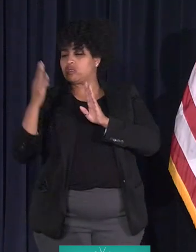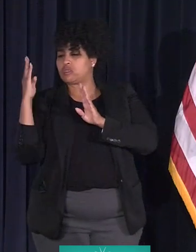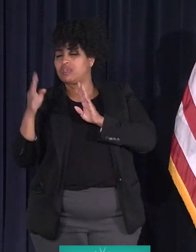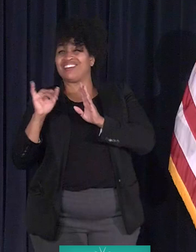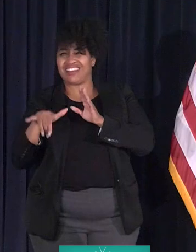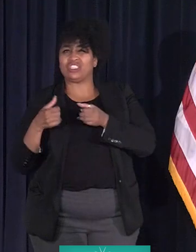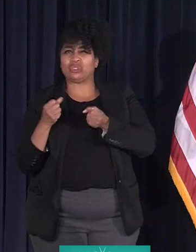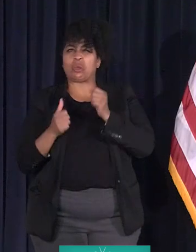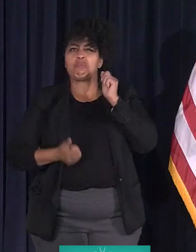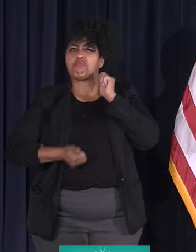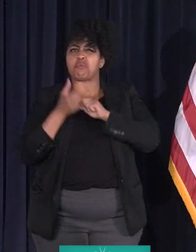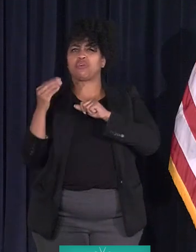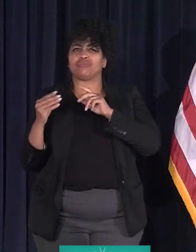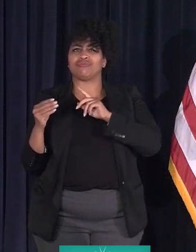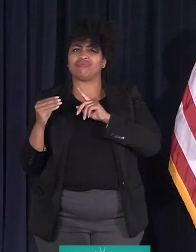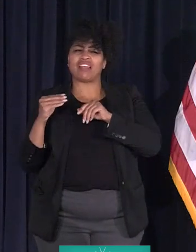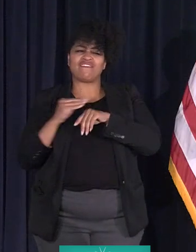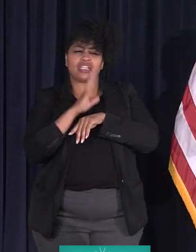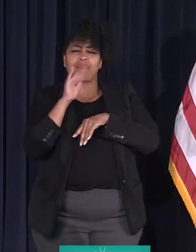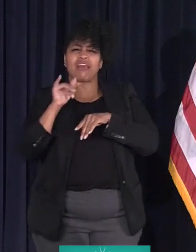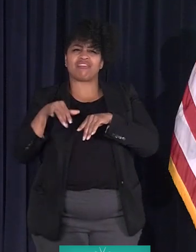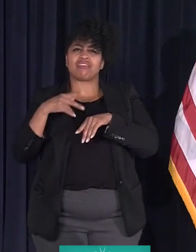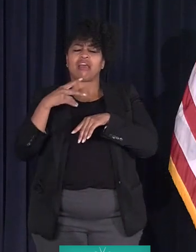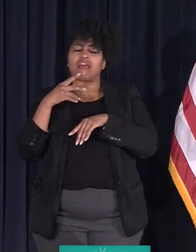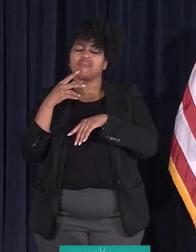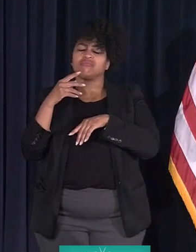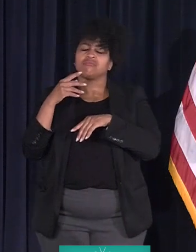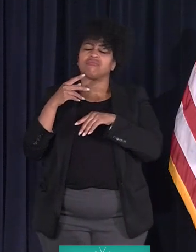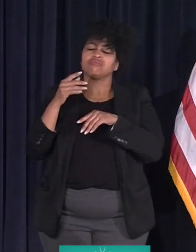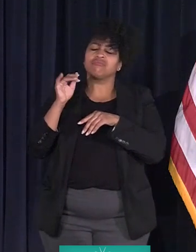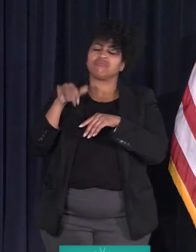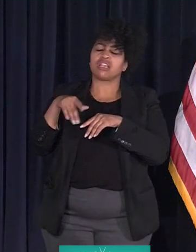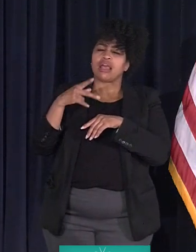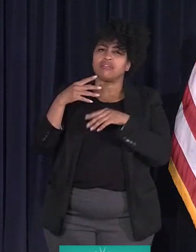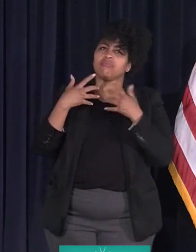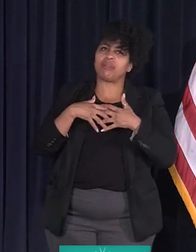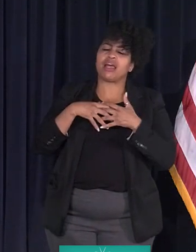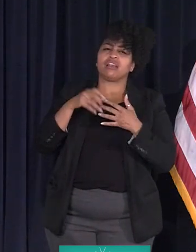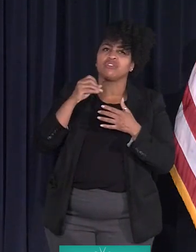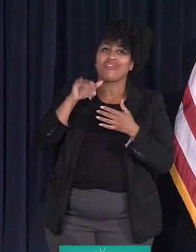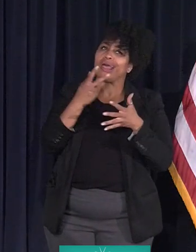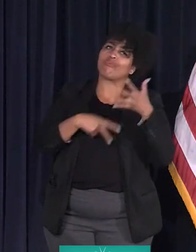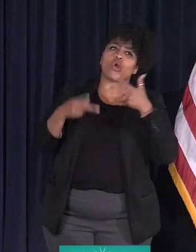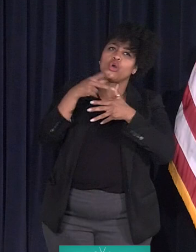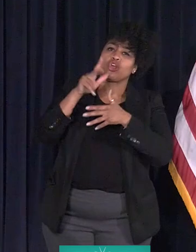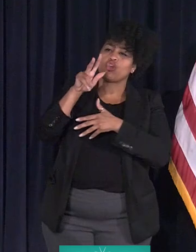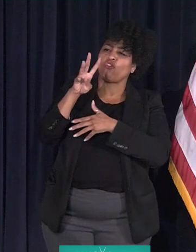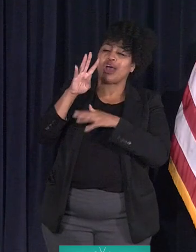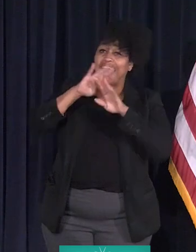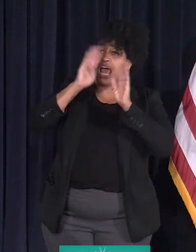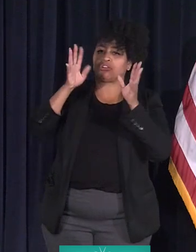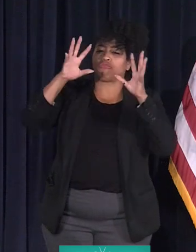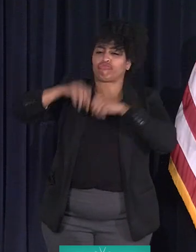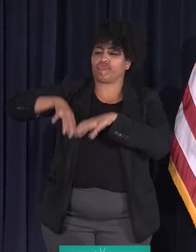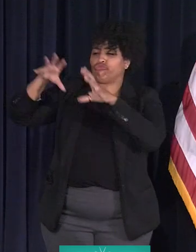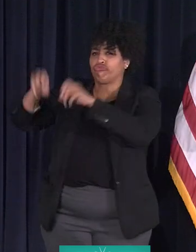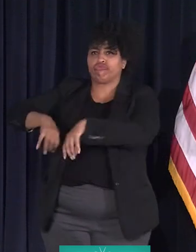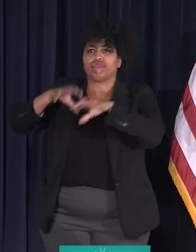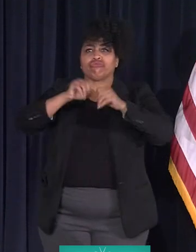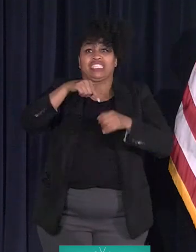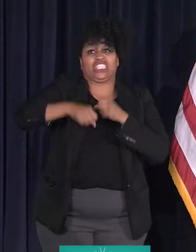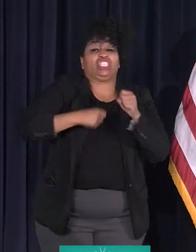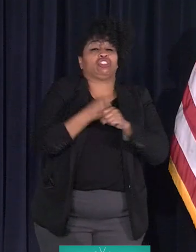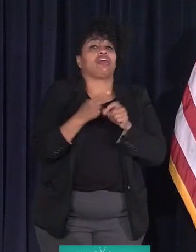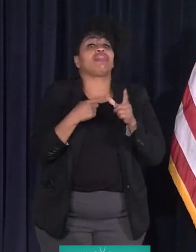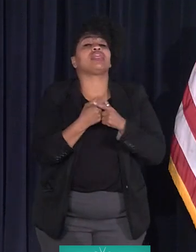most affected by this plant. so we made them a priority. And so those 34 houses will all come down this